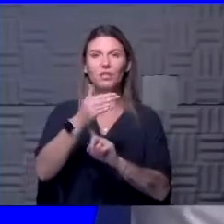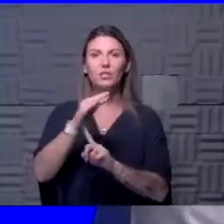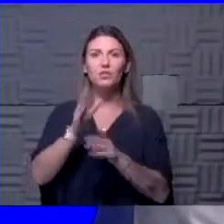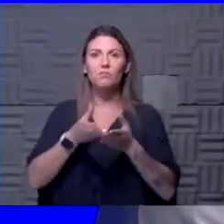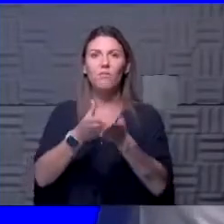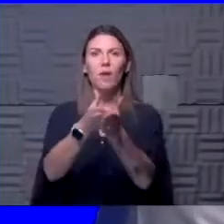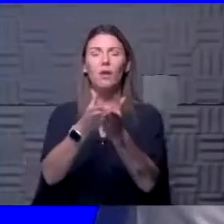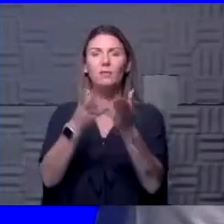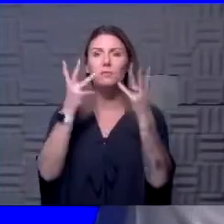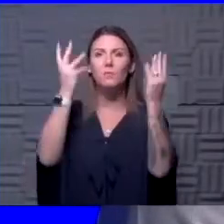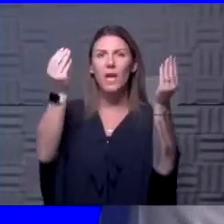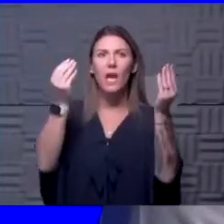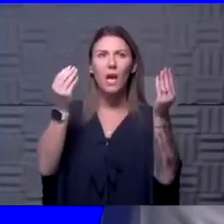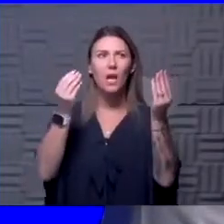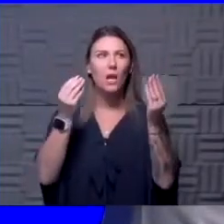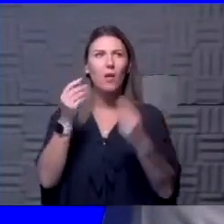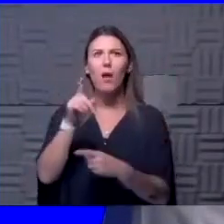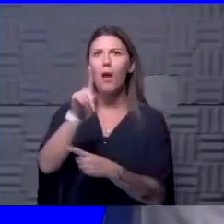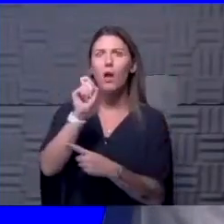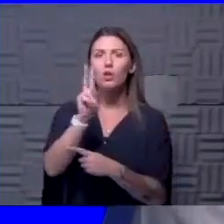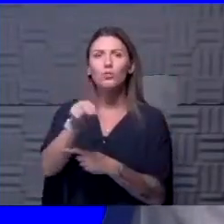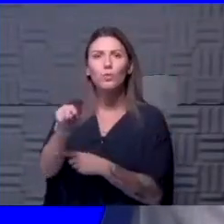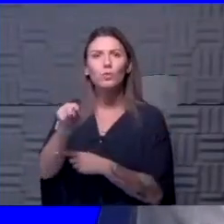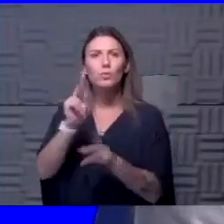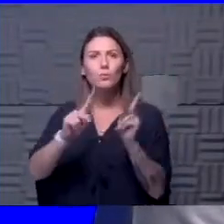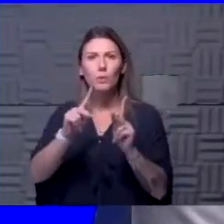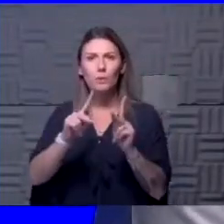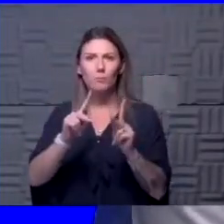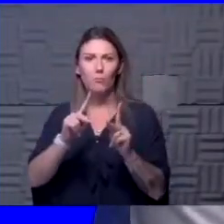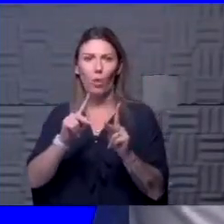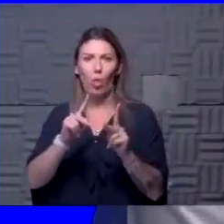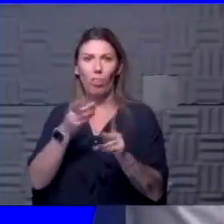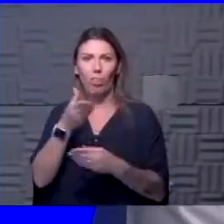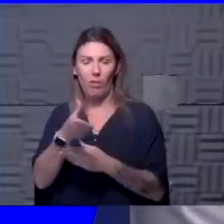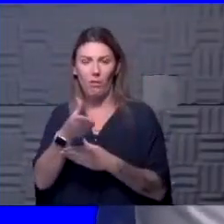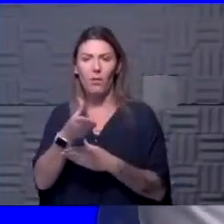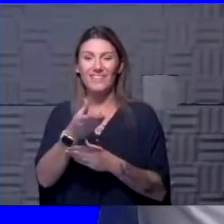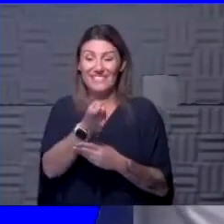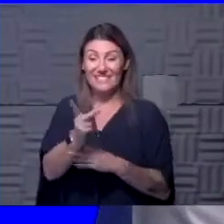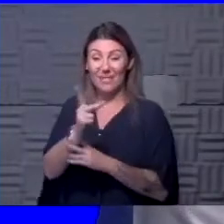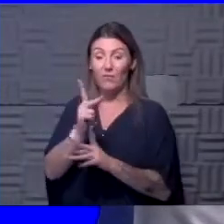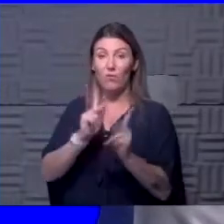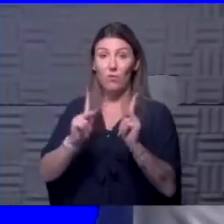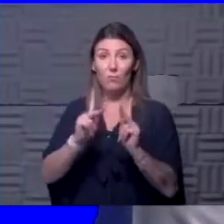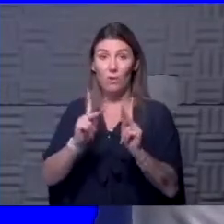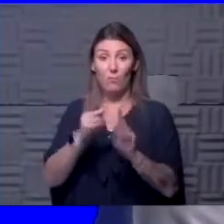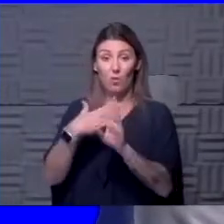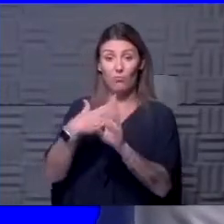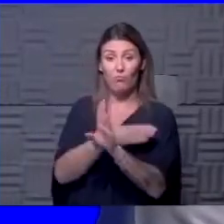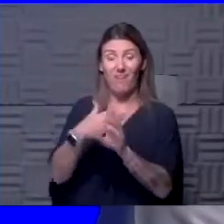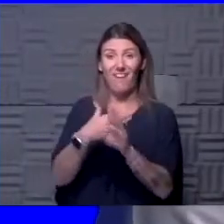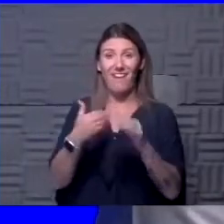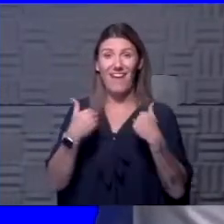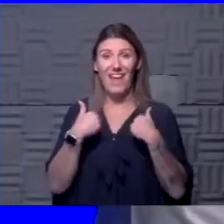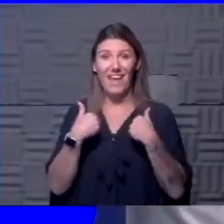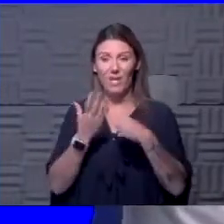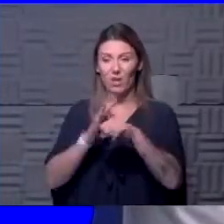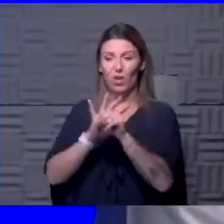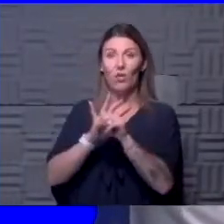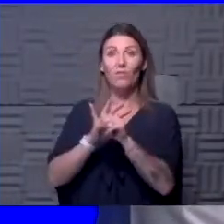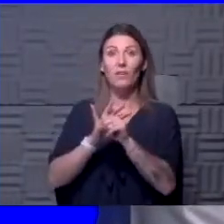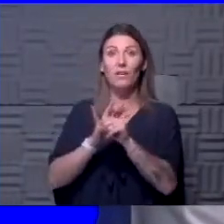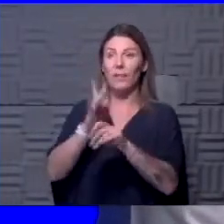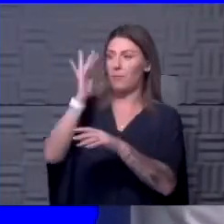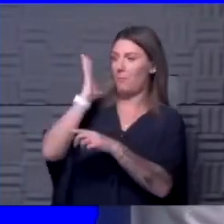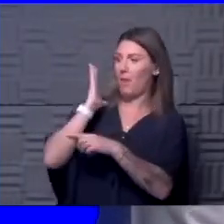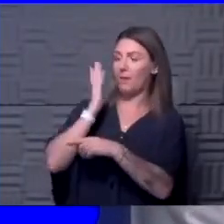out, there were 122 people on board. Several of those people prior to getting on board did have COVID in